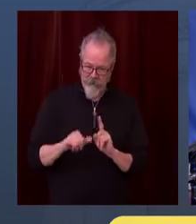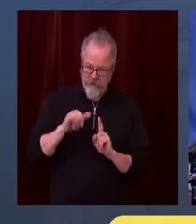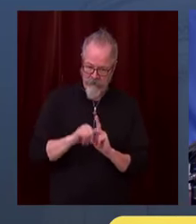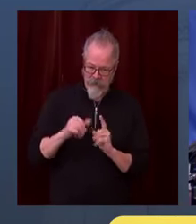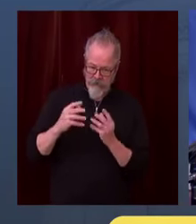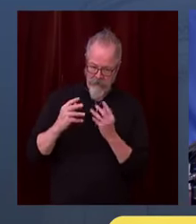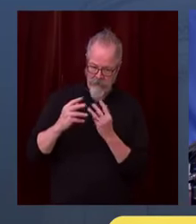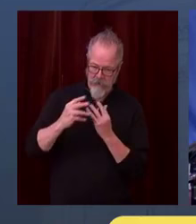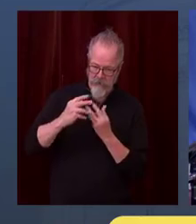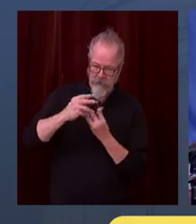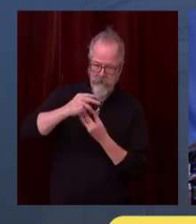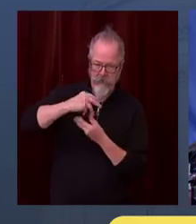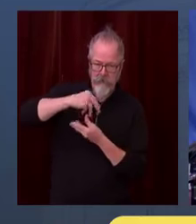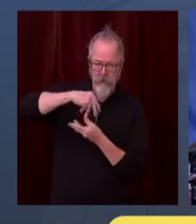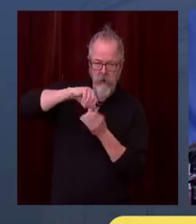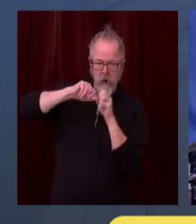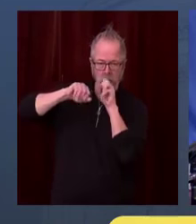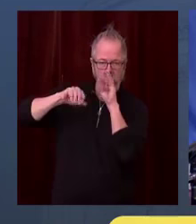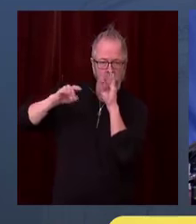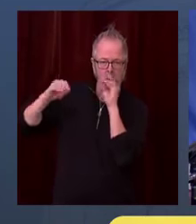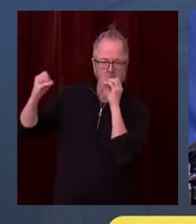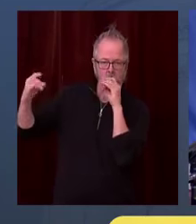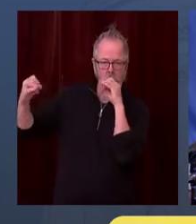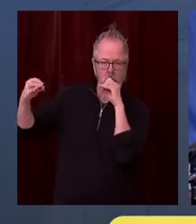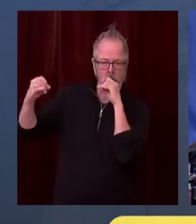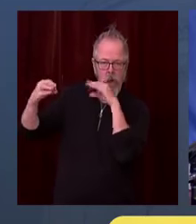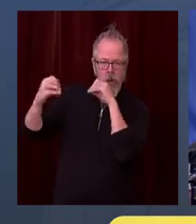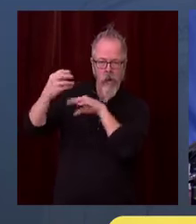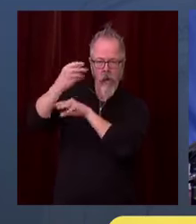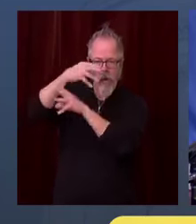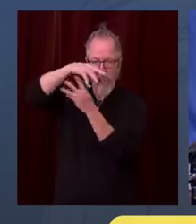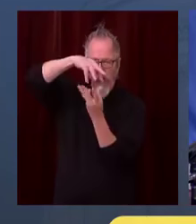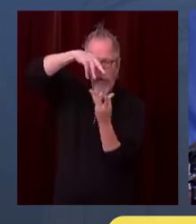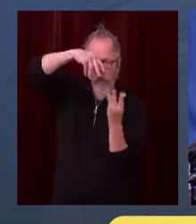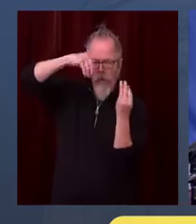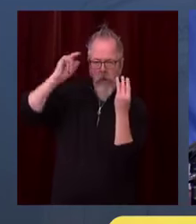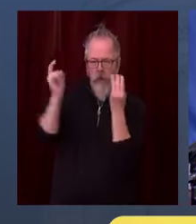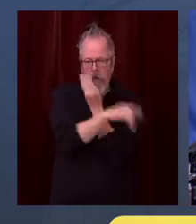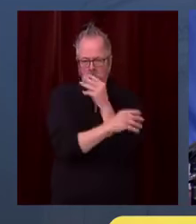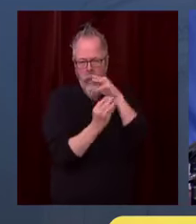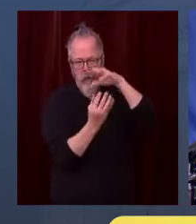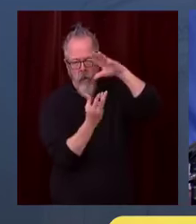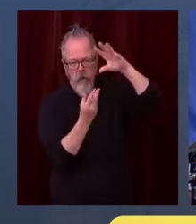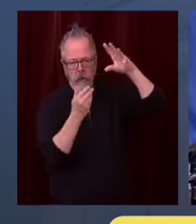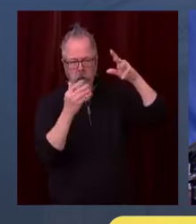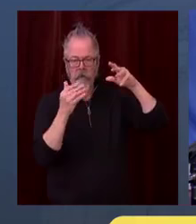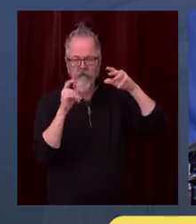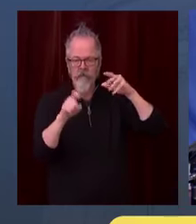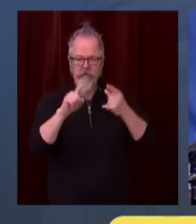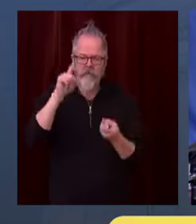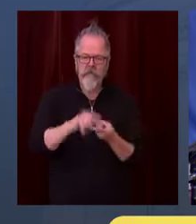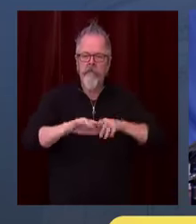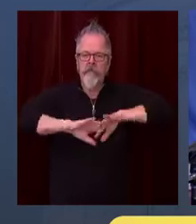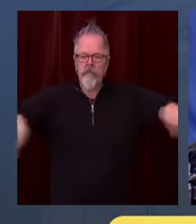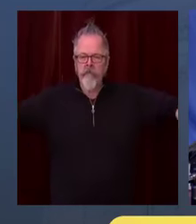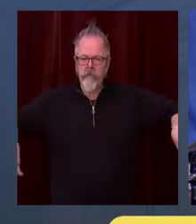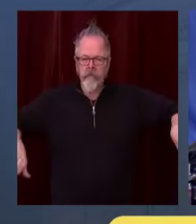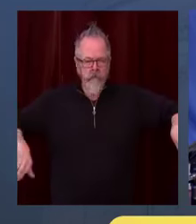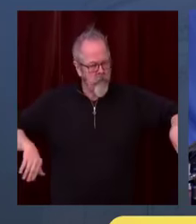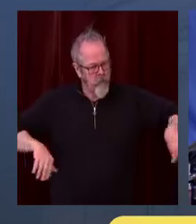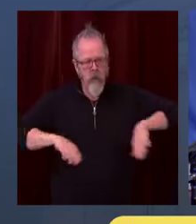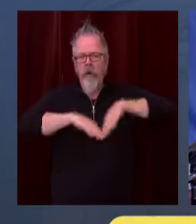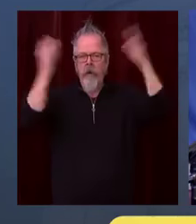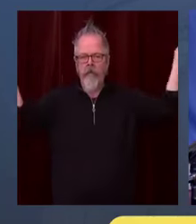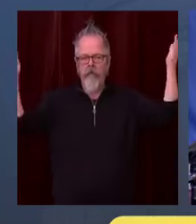this massive infection rate, everything where you're talking close to a person, you're not wearing a